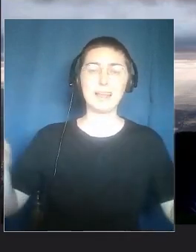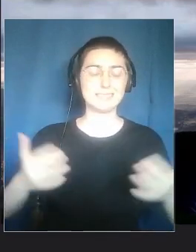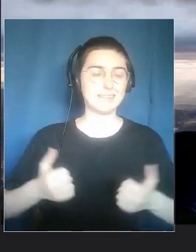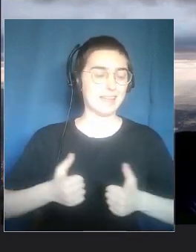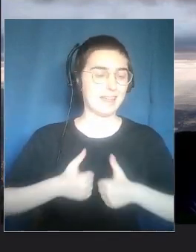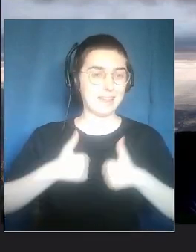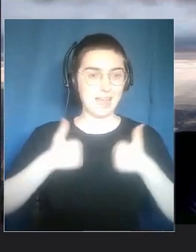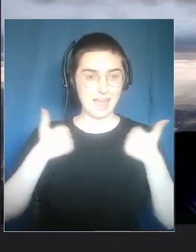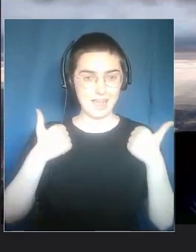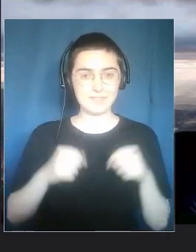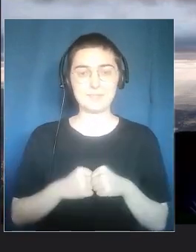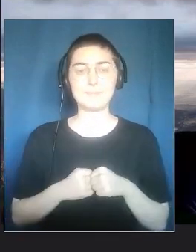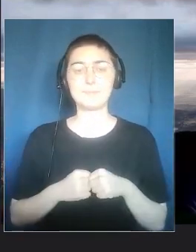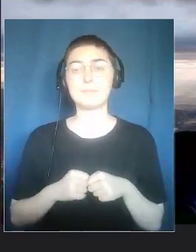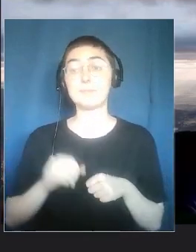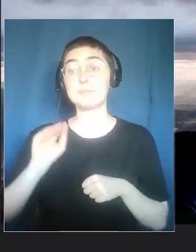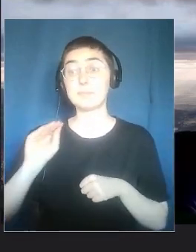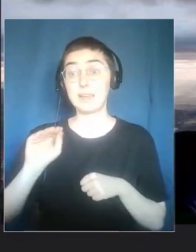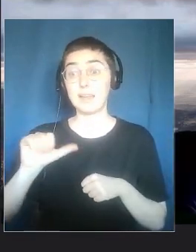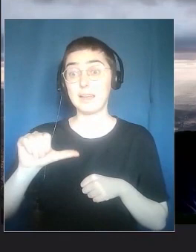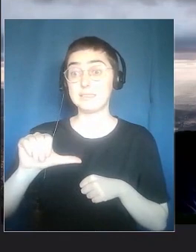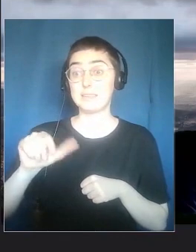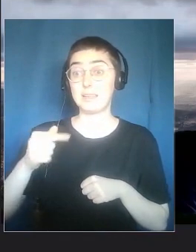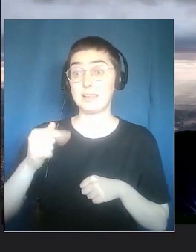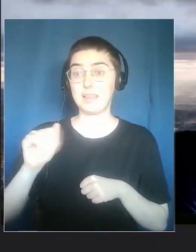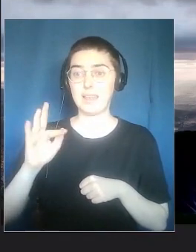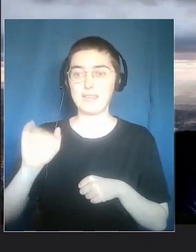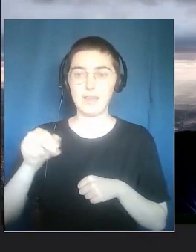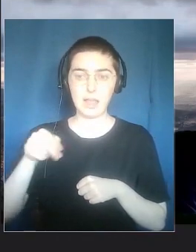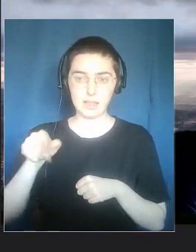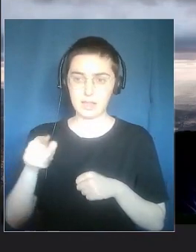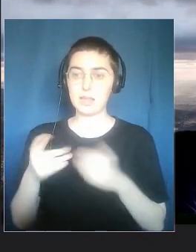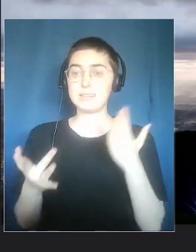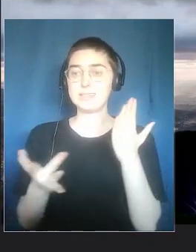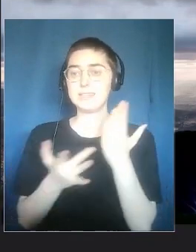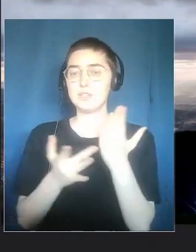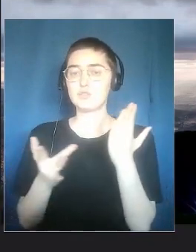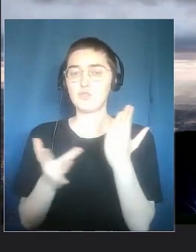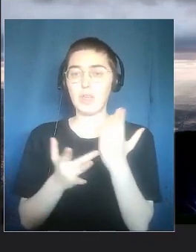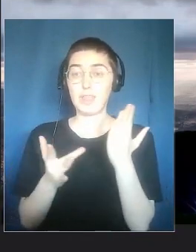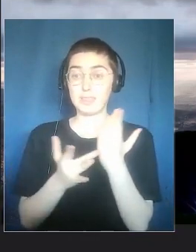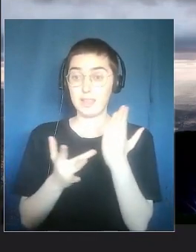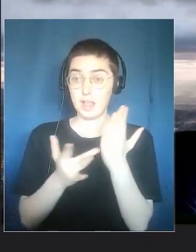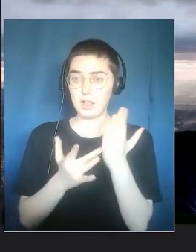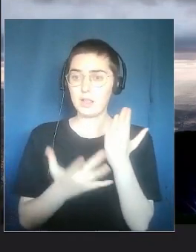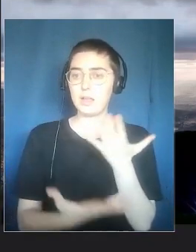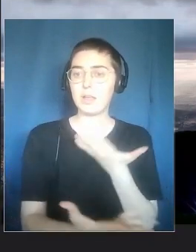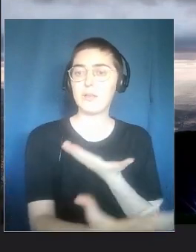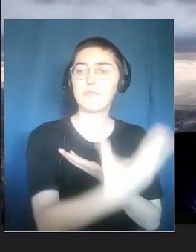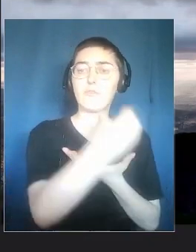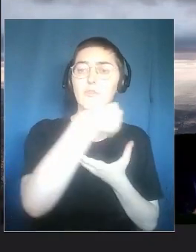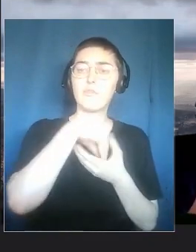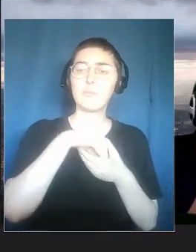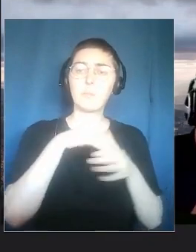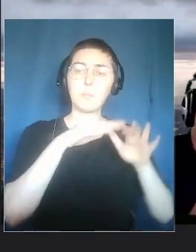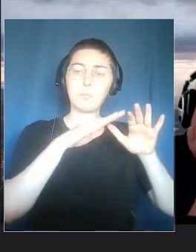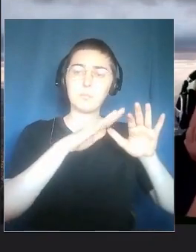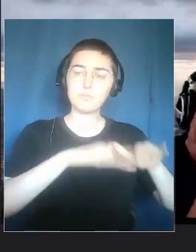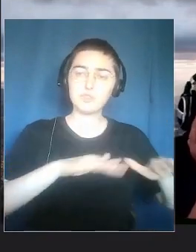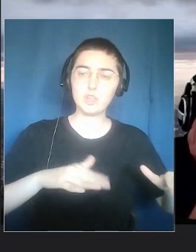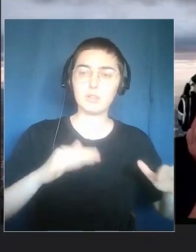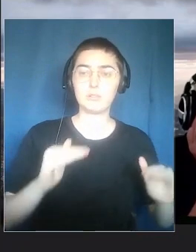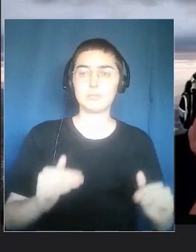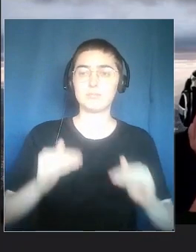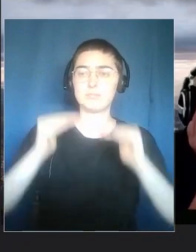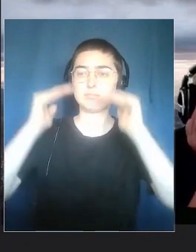it was quite fun. Stephanie, asked for involvement of young